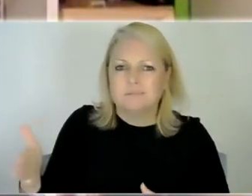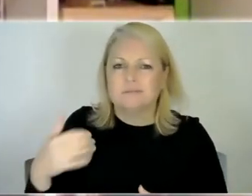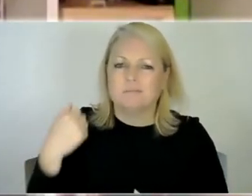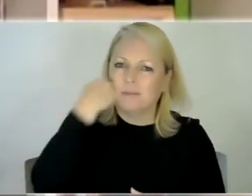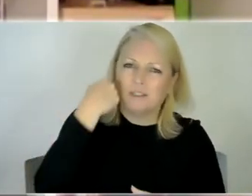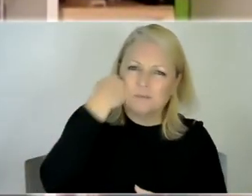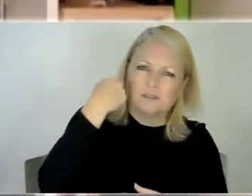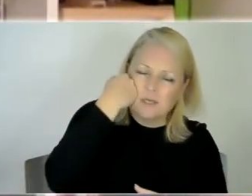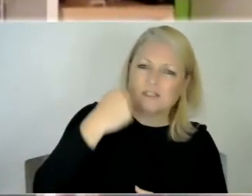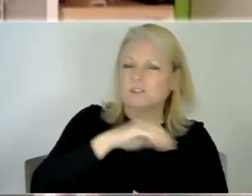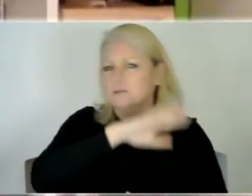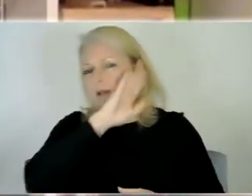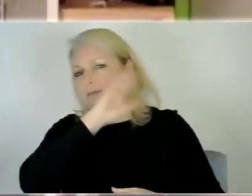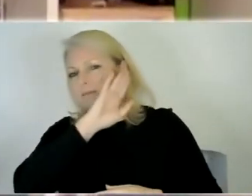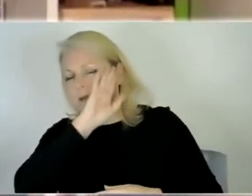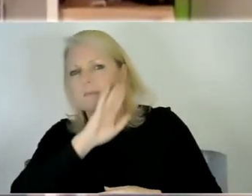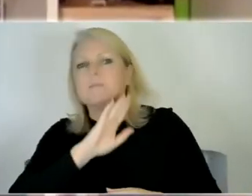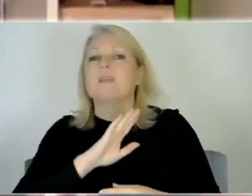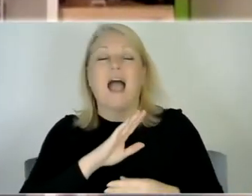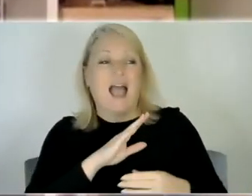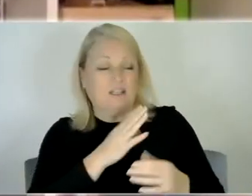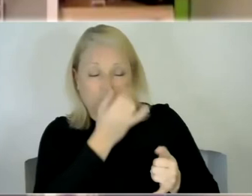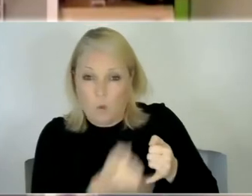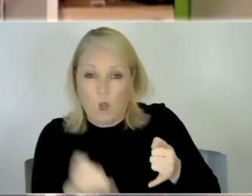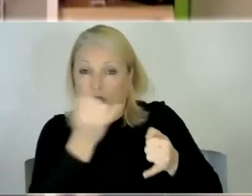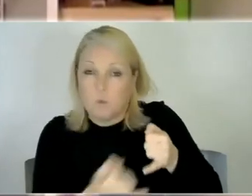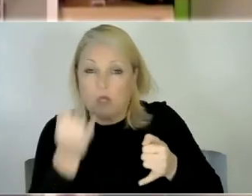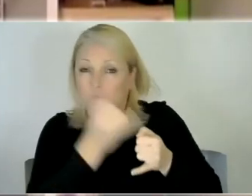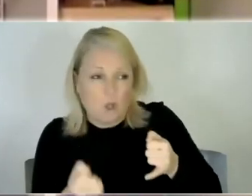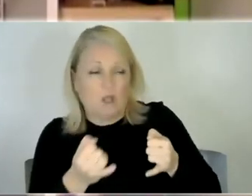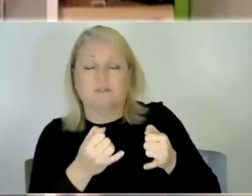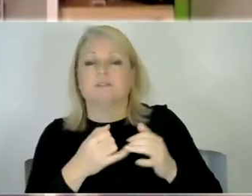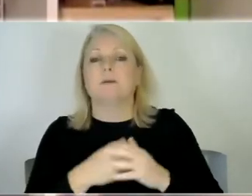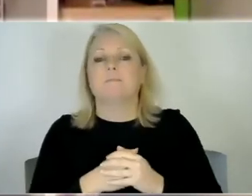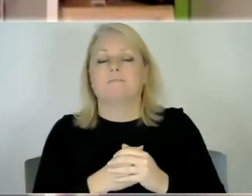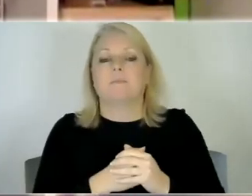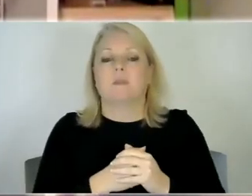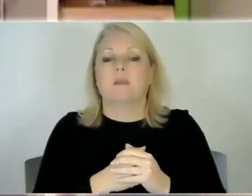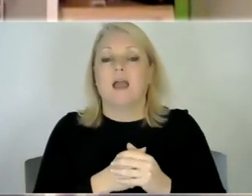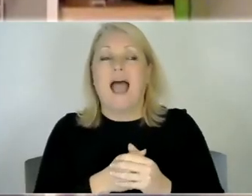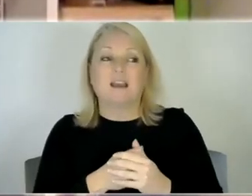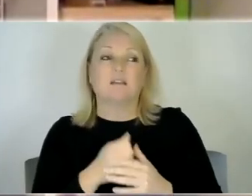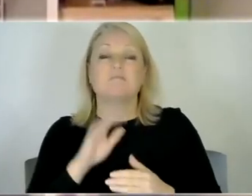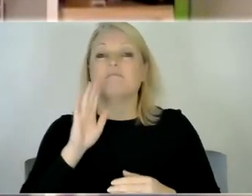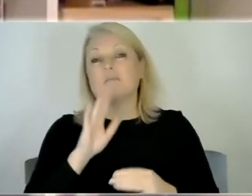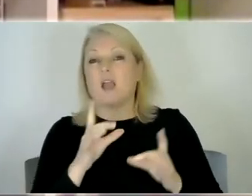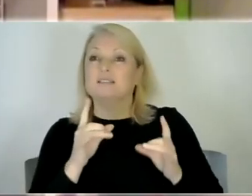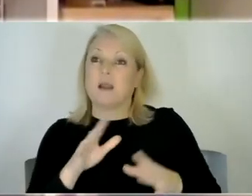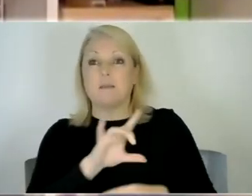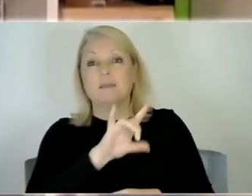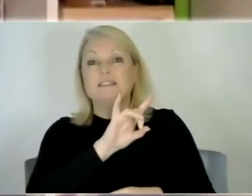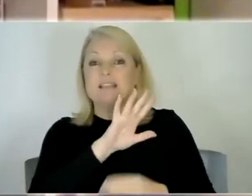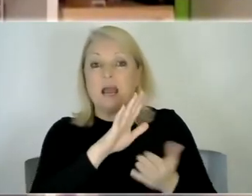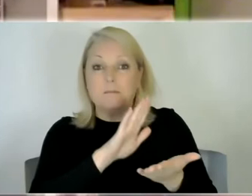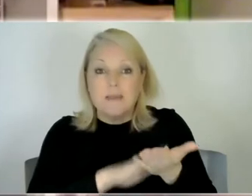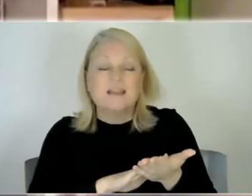and and it just escalated and escalated and what started as like 10 minutes a day was then 20 minutes a day